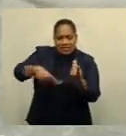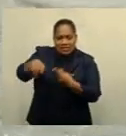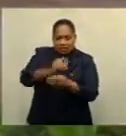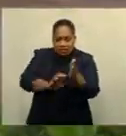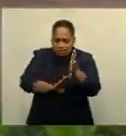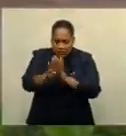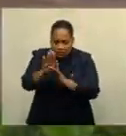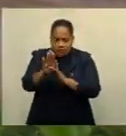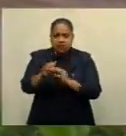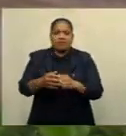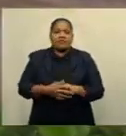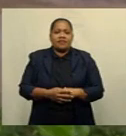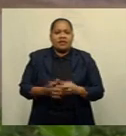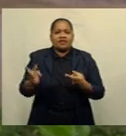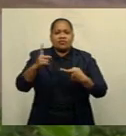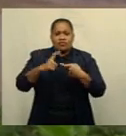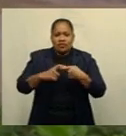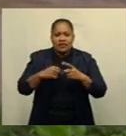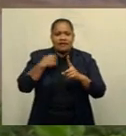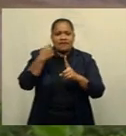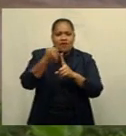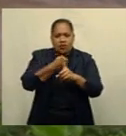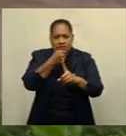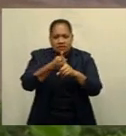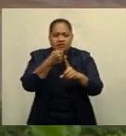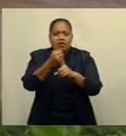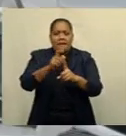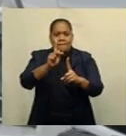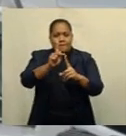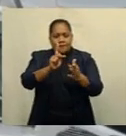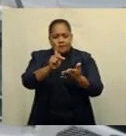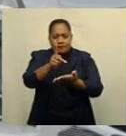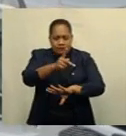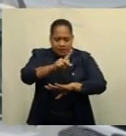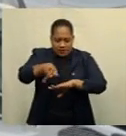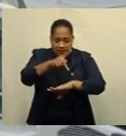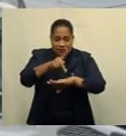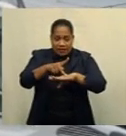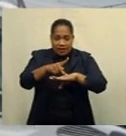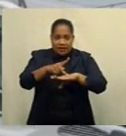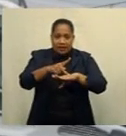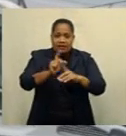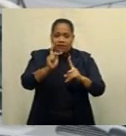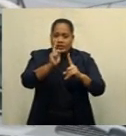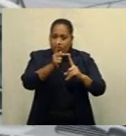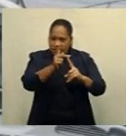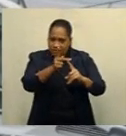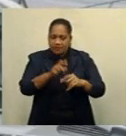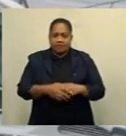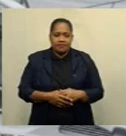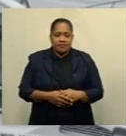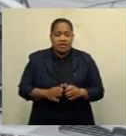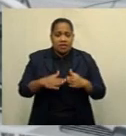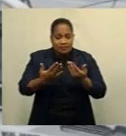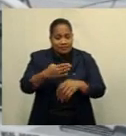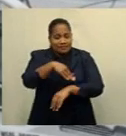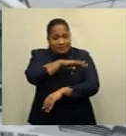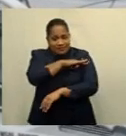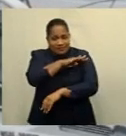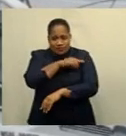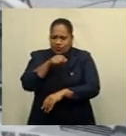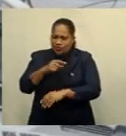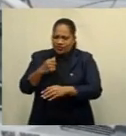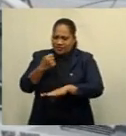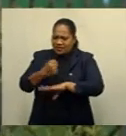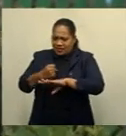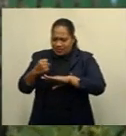advocacy on Pacific priorities. Mbaini Marama thanked the New Zealand government for its swift mobilization of support to